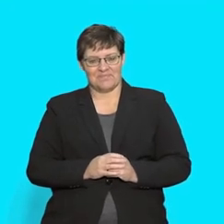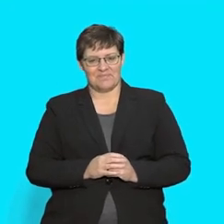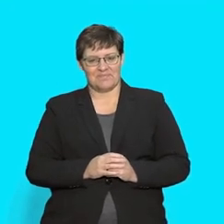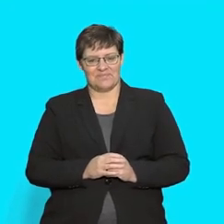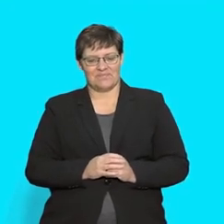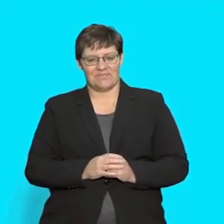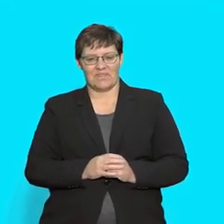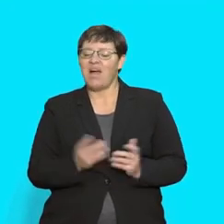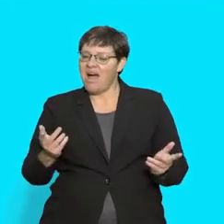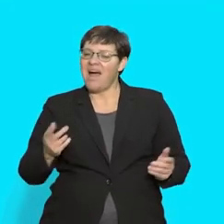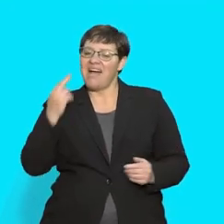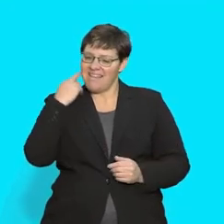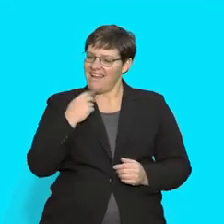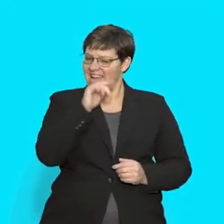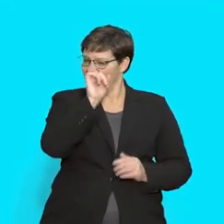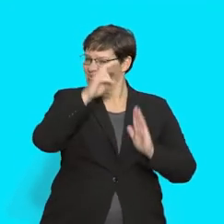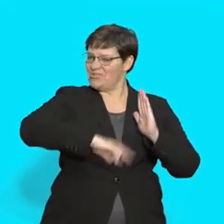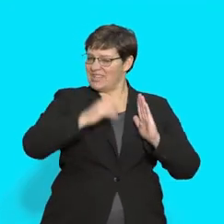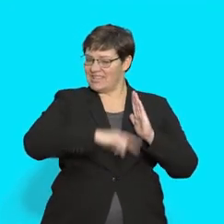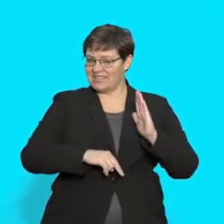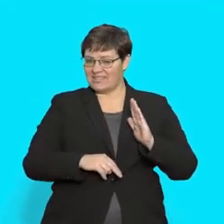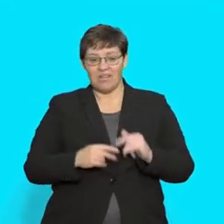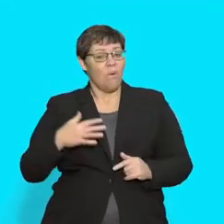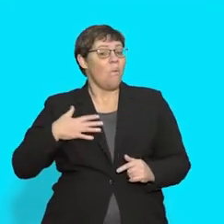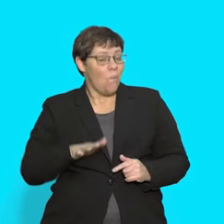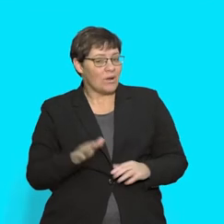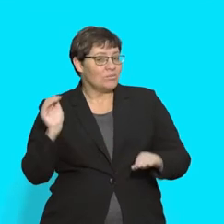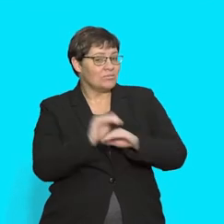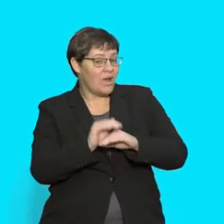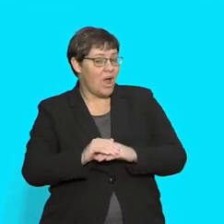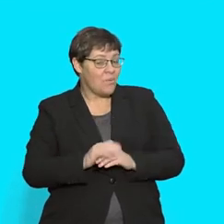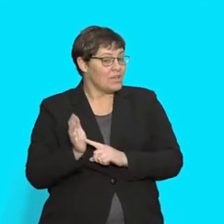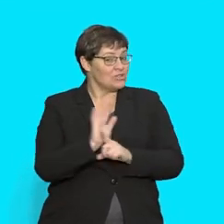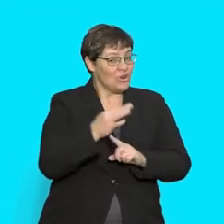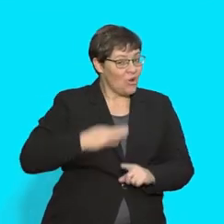I love your reading! Would you like to be friends with Shadow Girl?